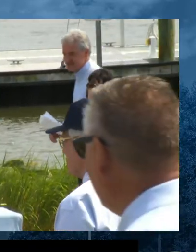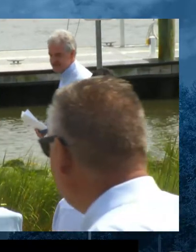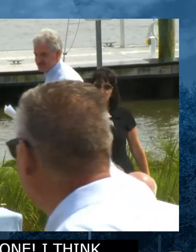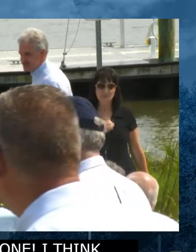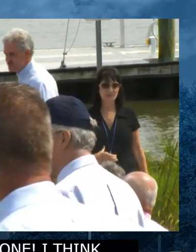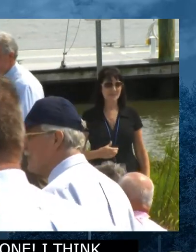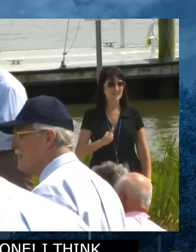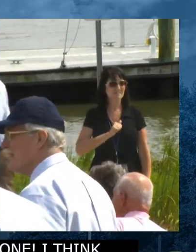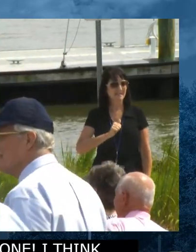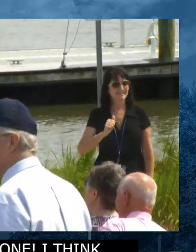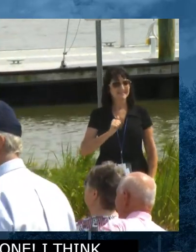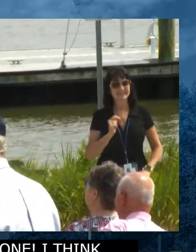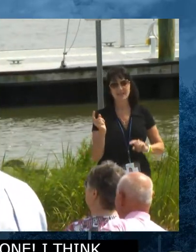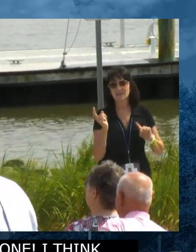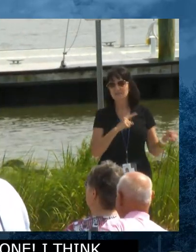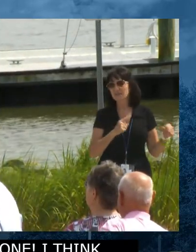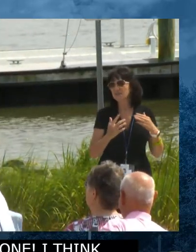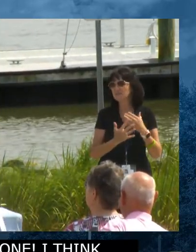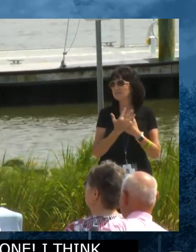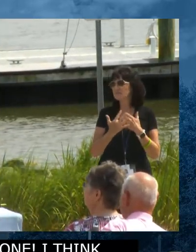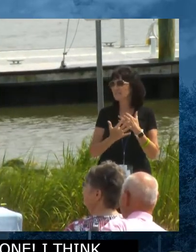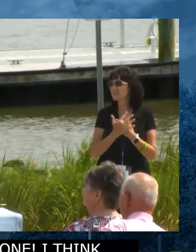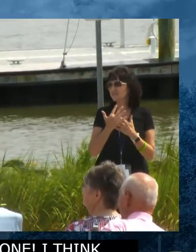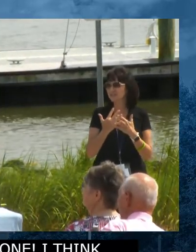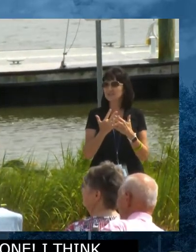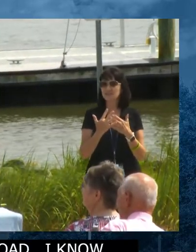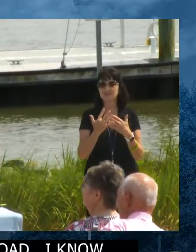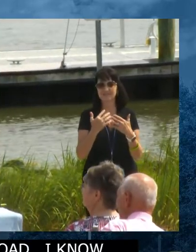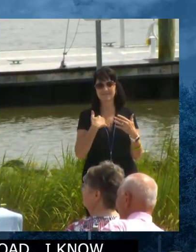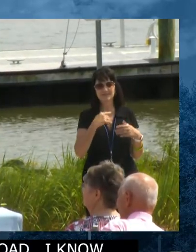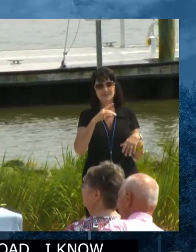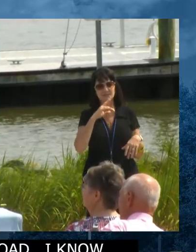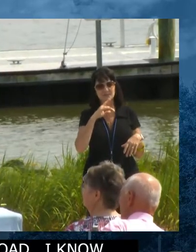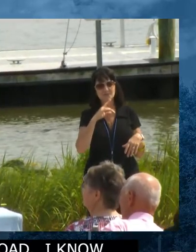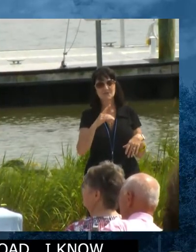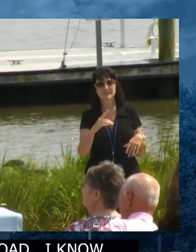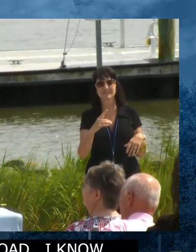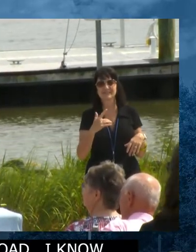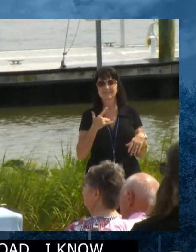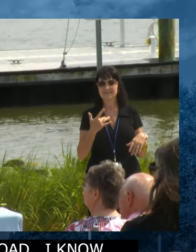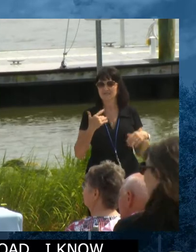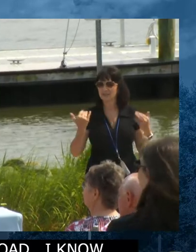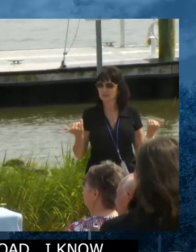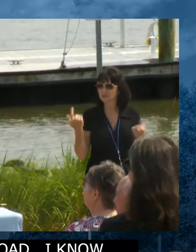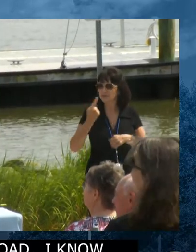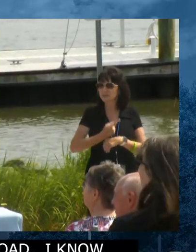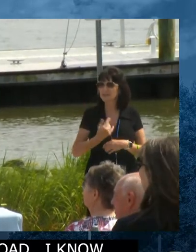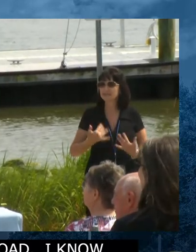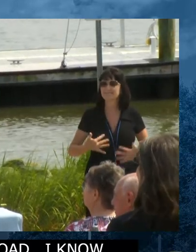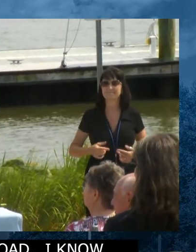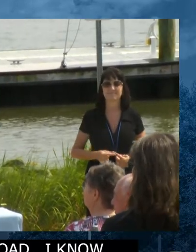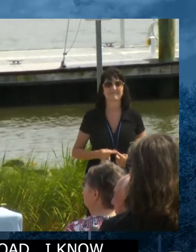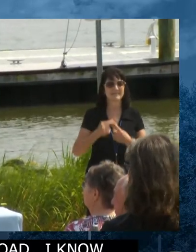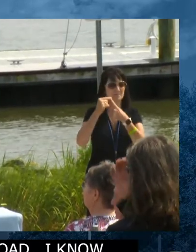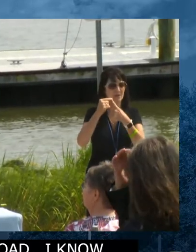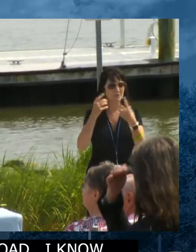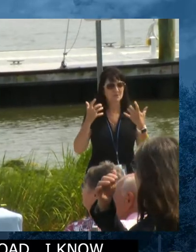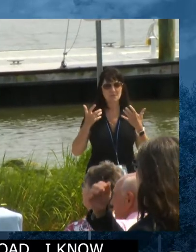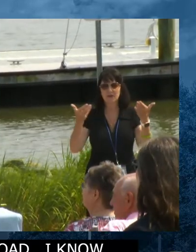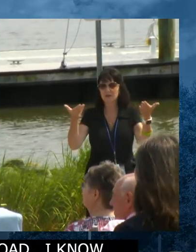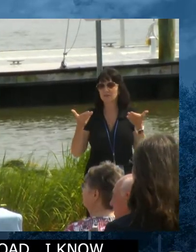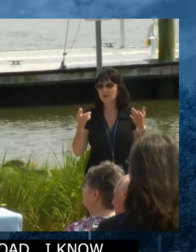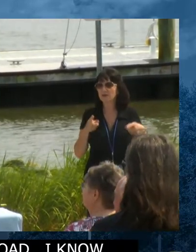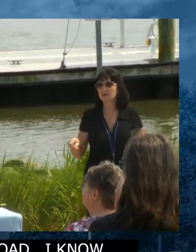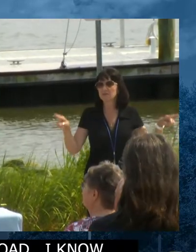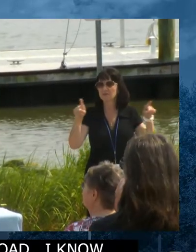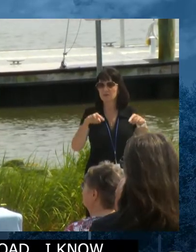beach down here, but this is a really a special day and I want to welcome all of you to Lewis.